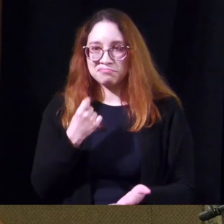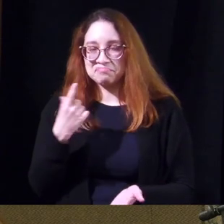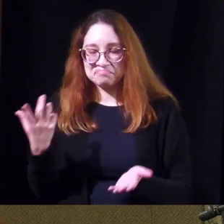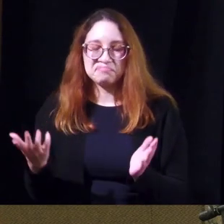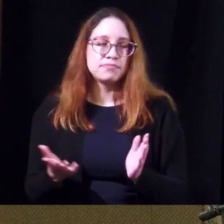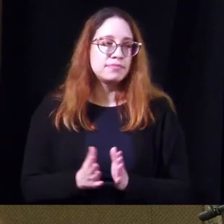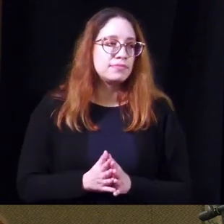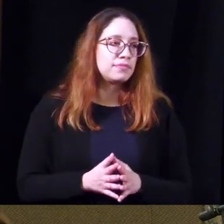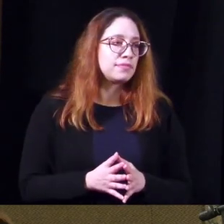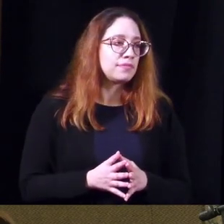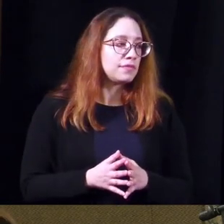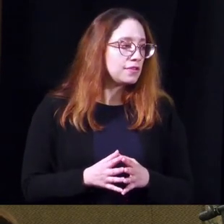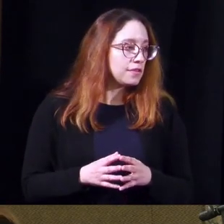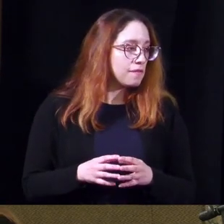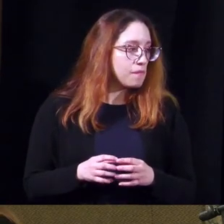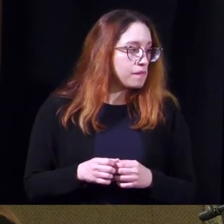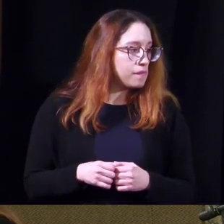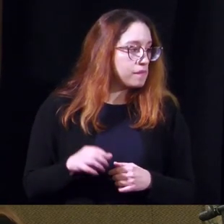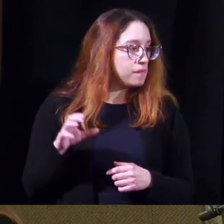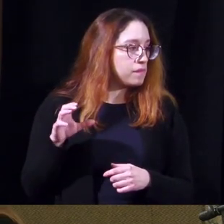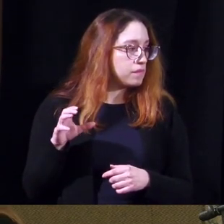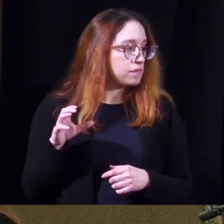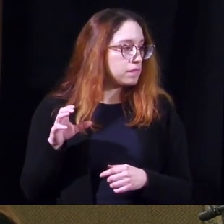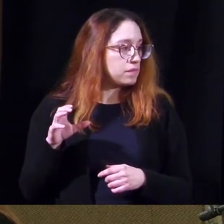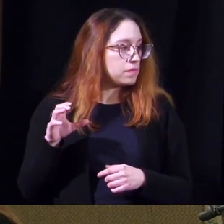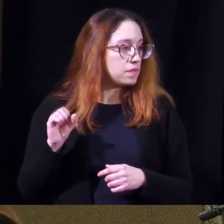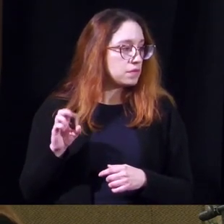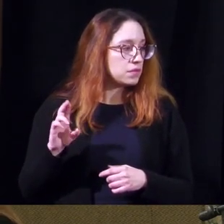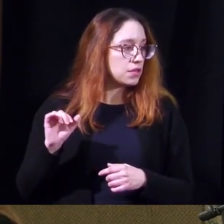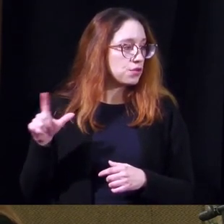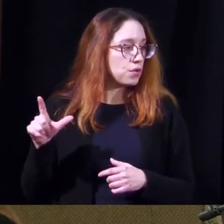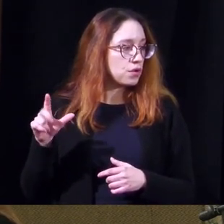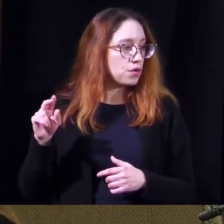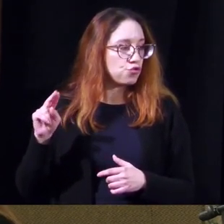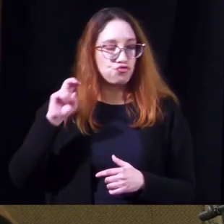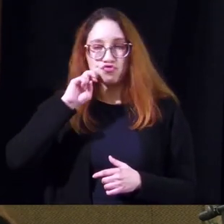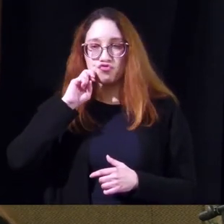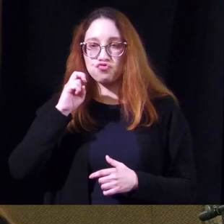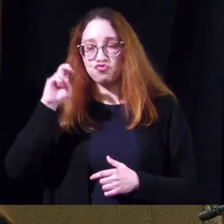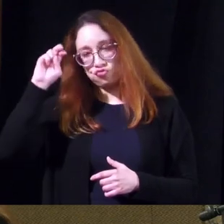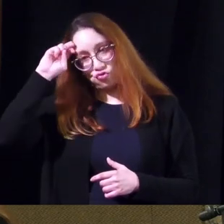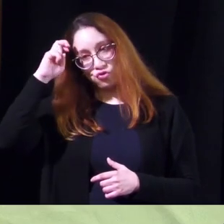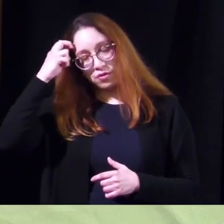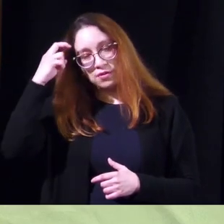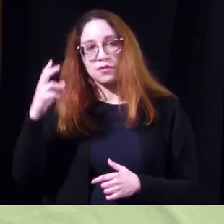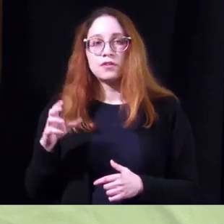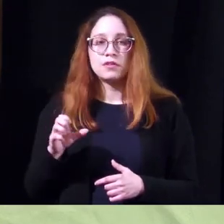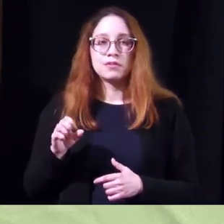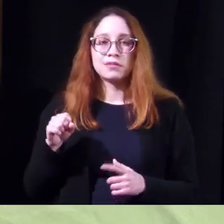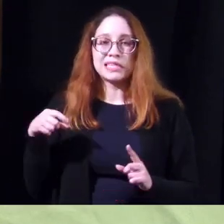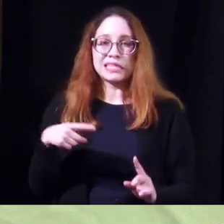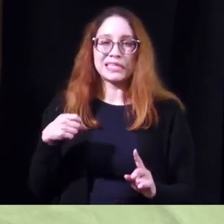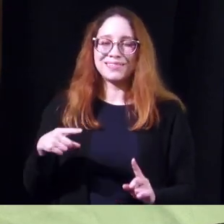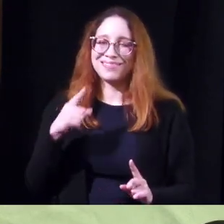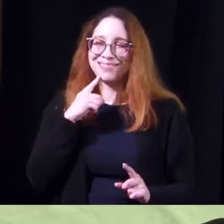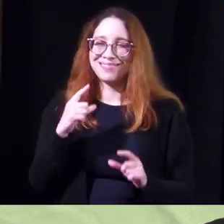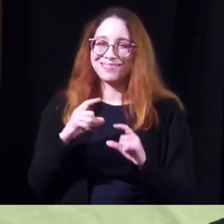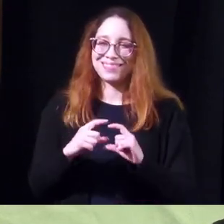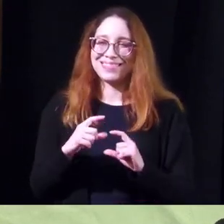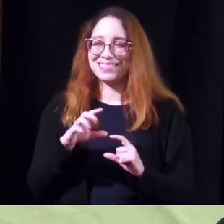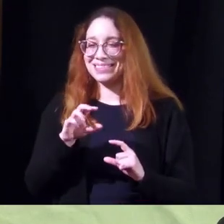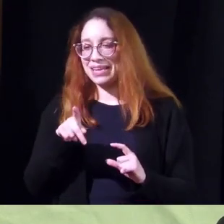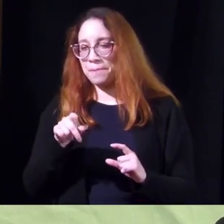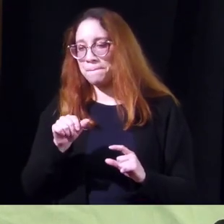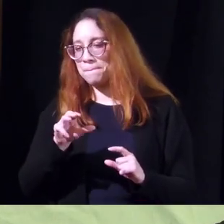sacral nerve stimulation is where we uh put in a i don't want to call it a pacemaker for the bladder